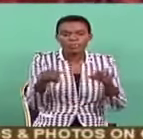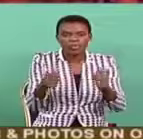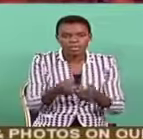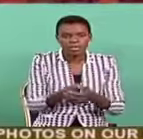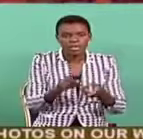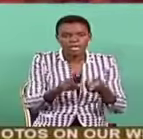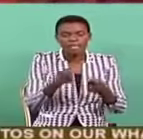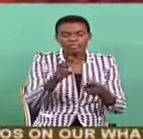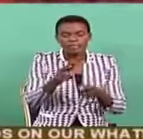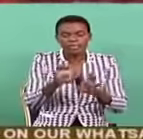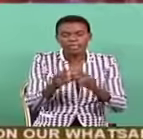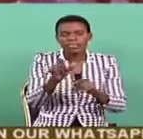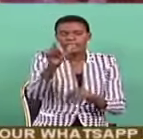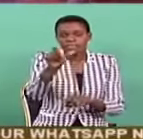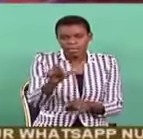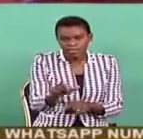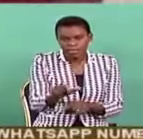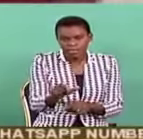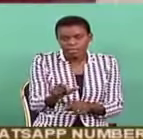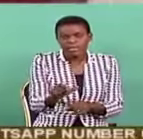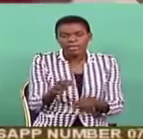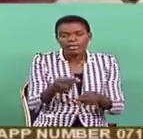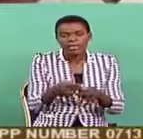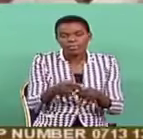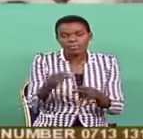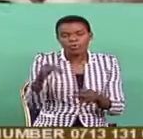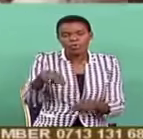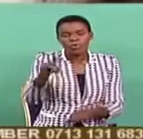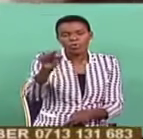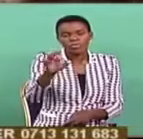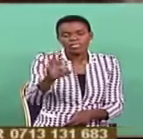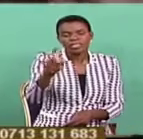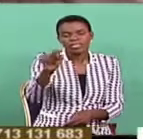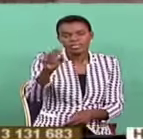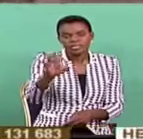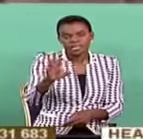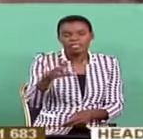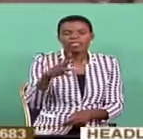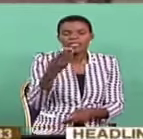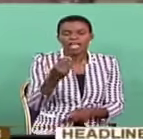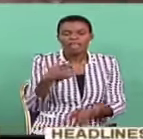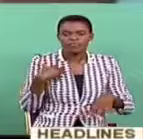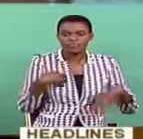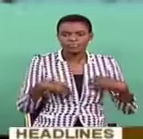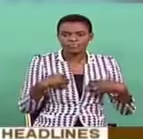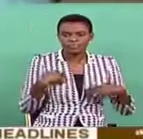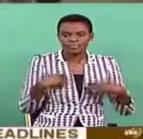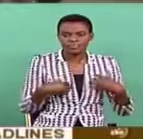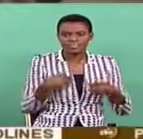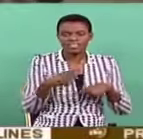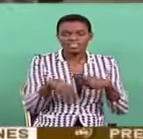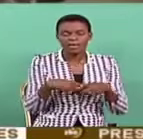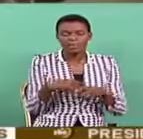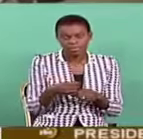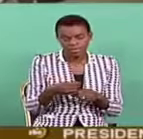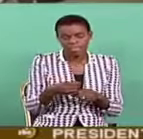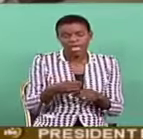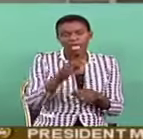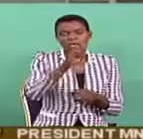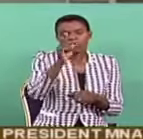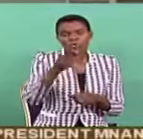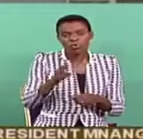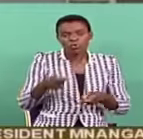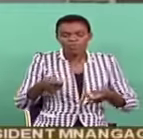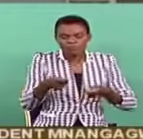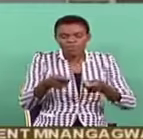Dr. Suvia Ocete Masango, added they have noted with concerned school authorities that are forcing parents to buy uniforms from schools at